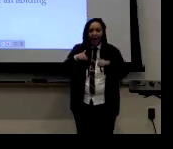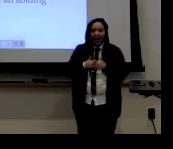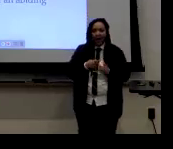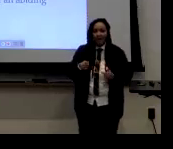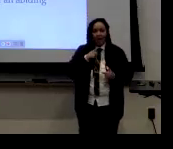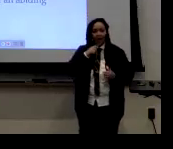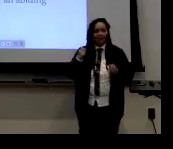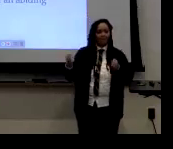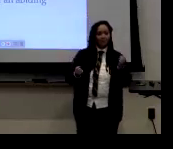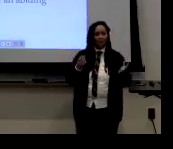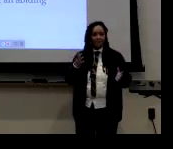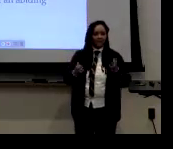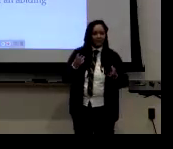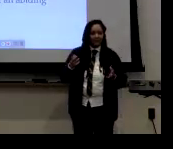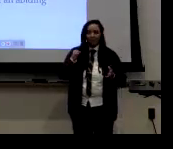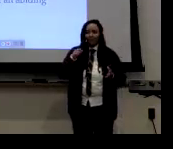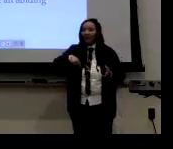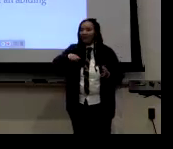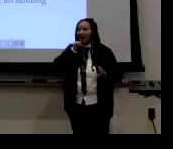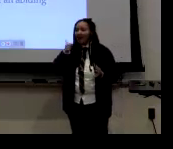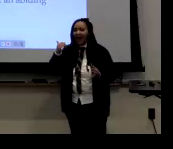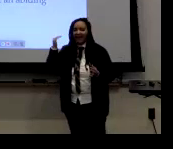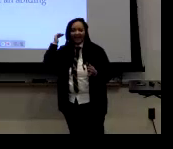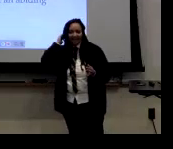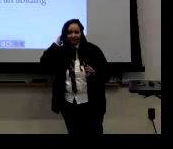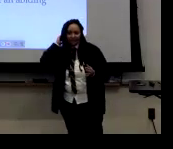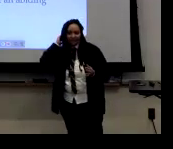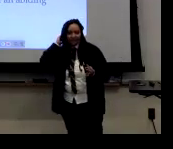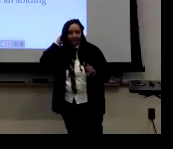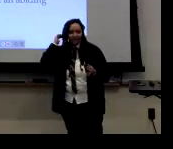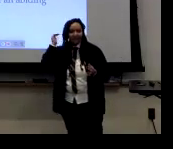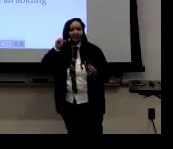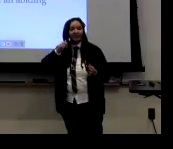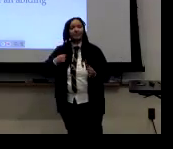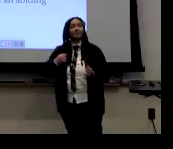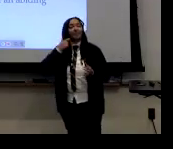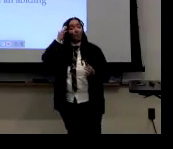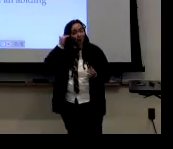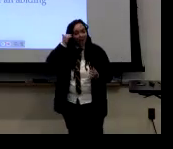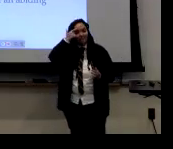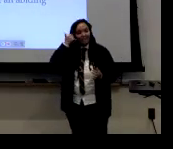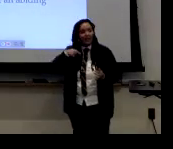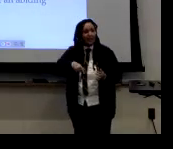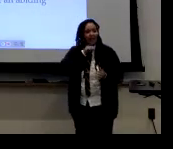ASL students don't know, they don't know about performativity. They're not conscious of that